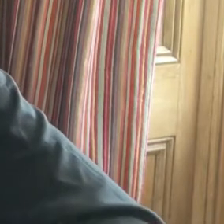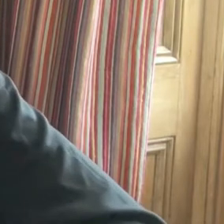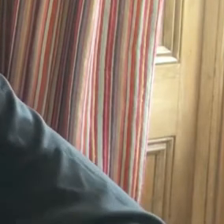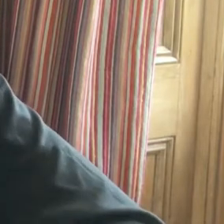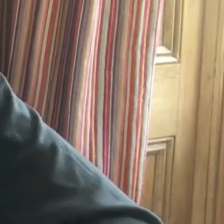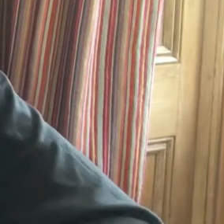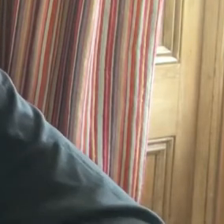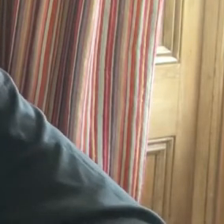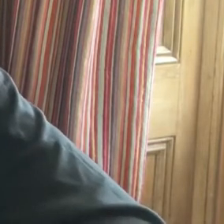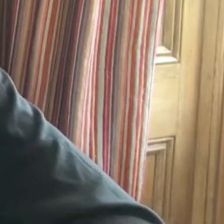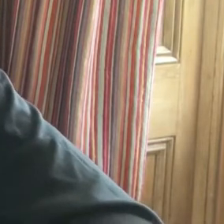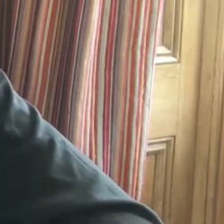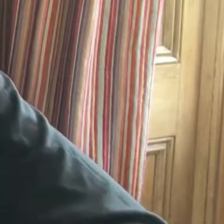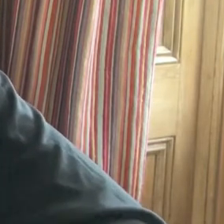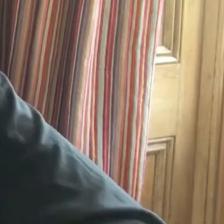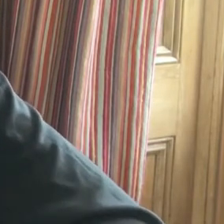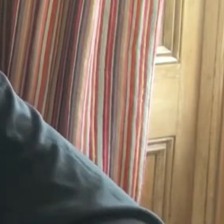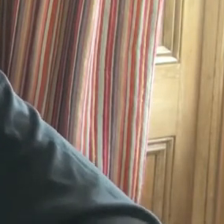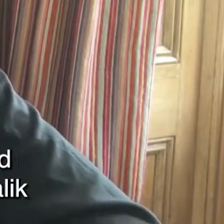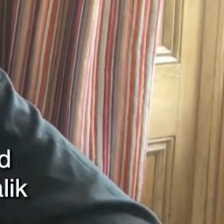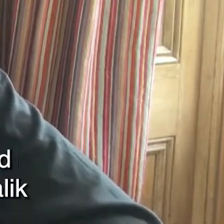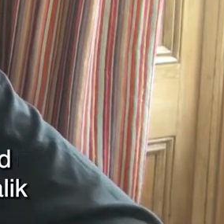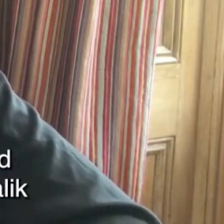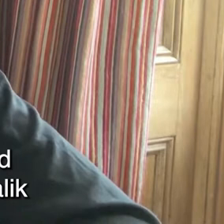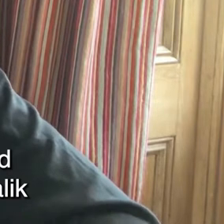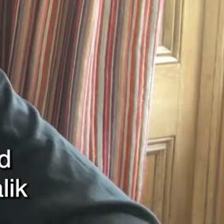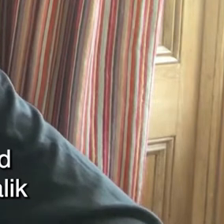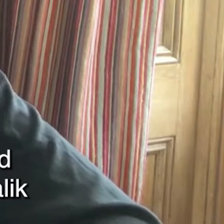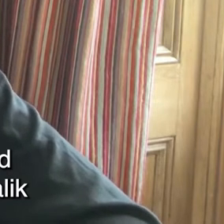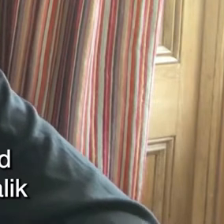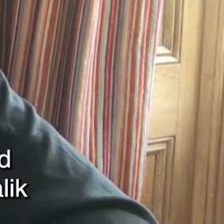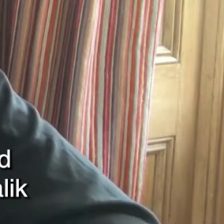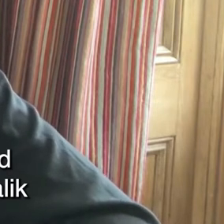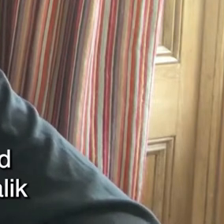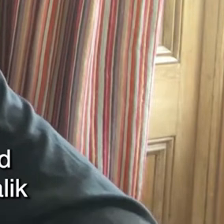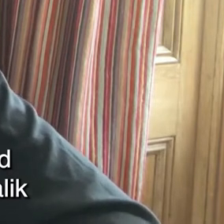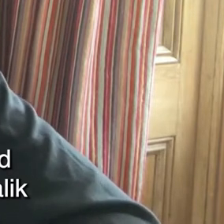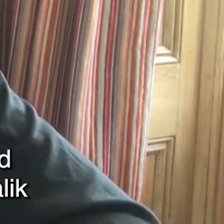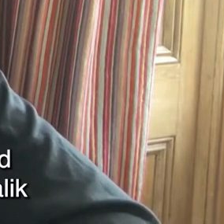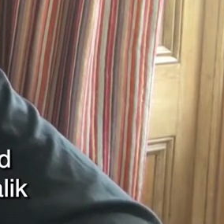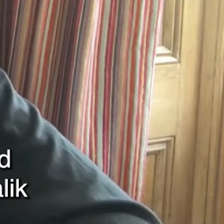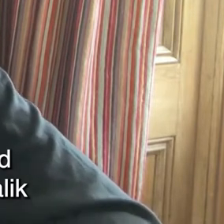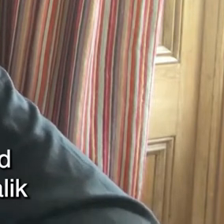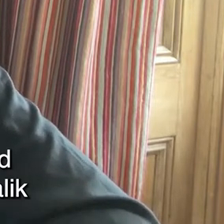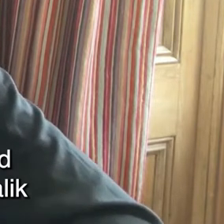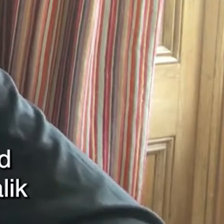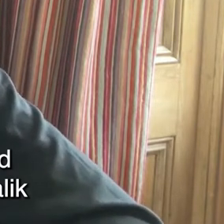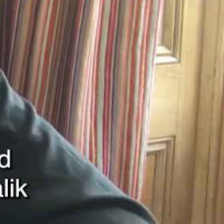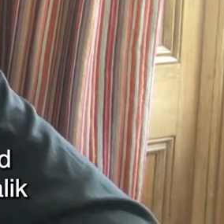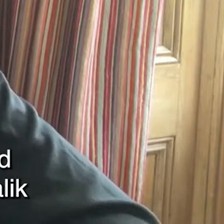Empire Land. In discussion will be journalist, broadcaster and author of Empire Land, How